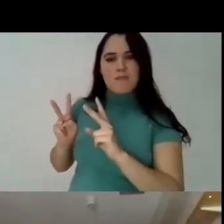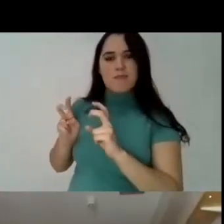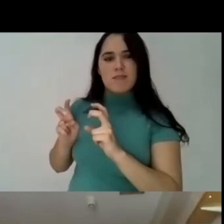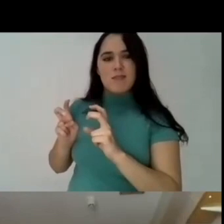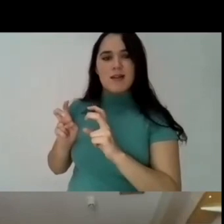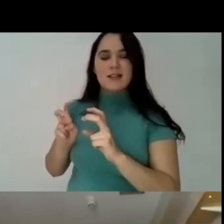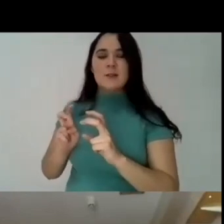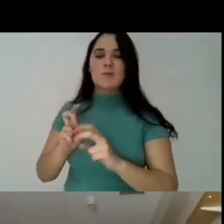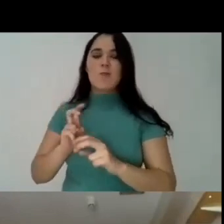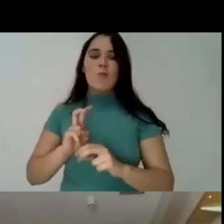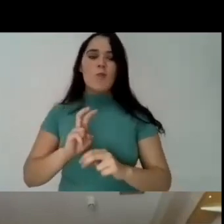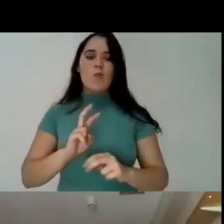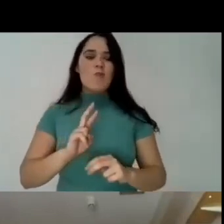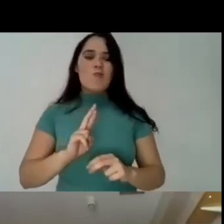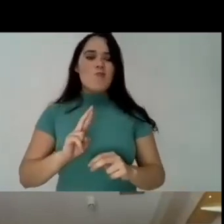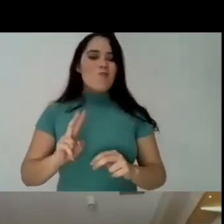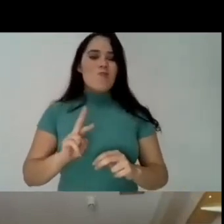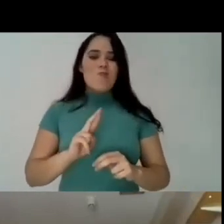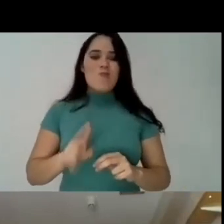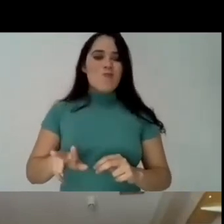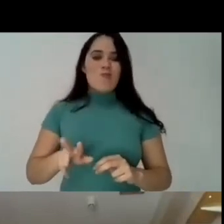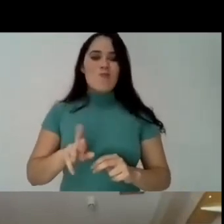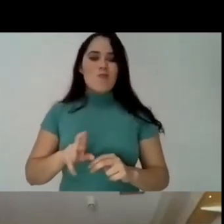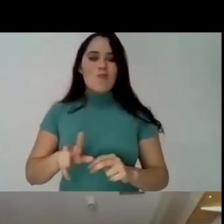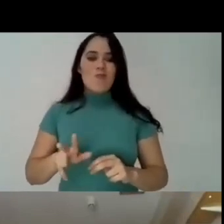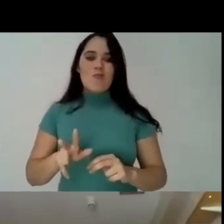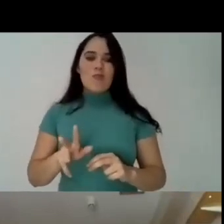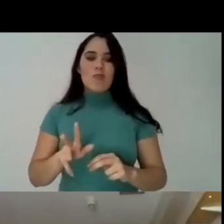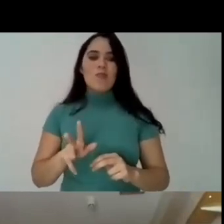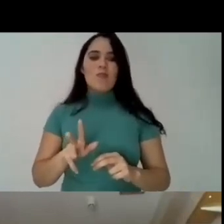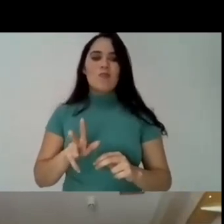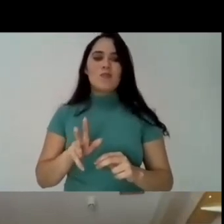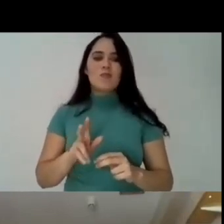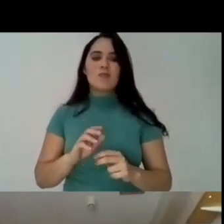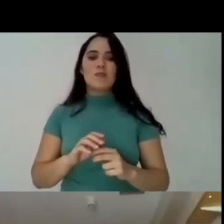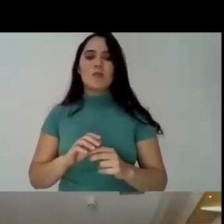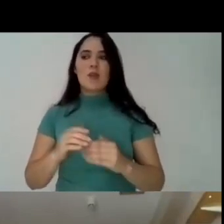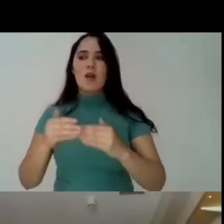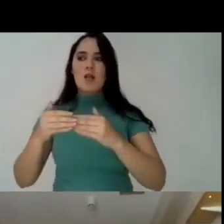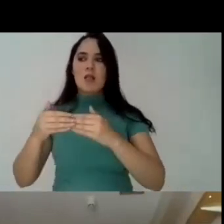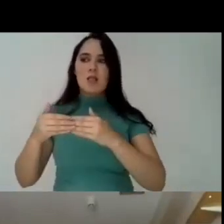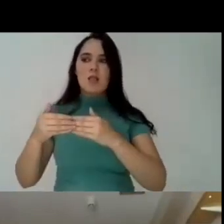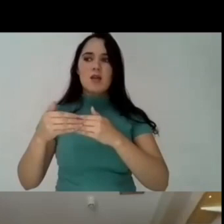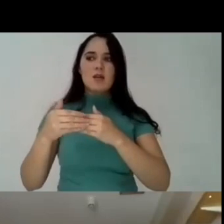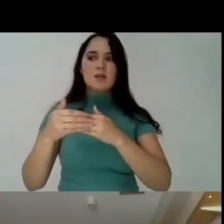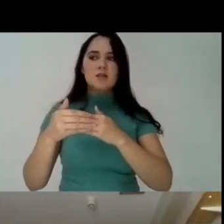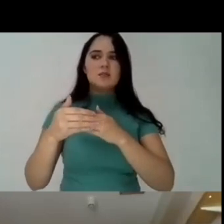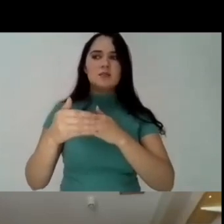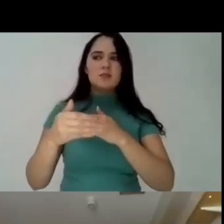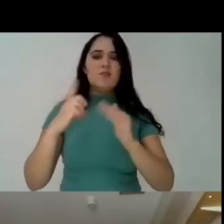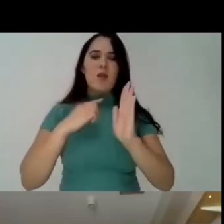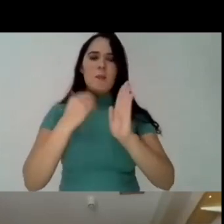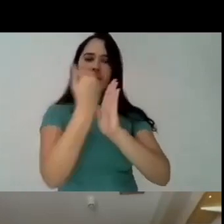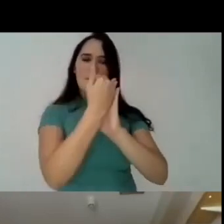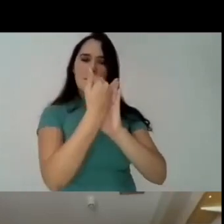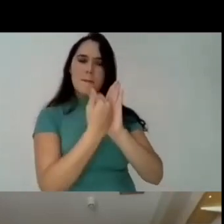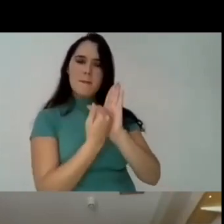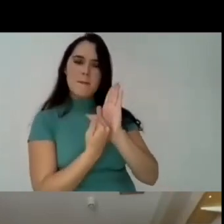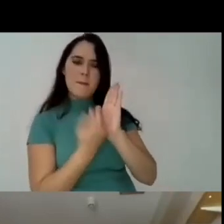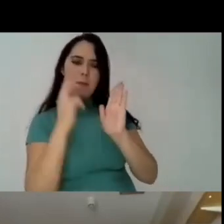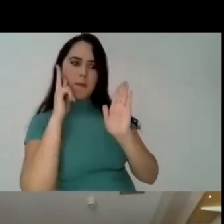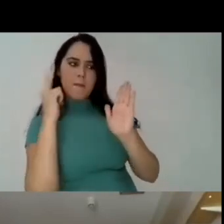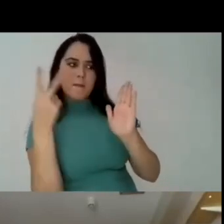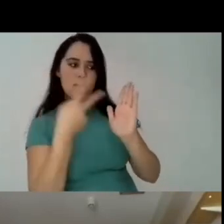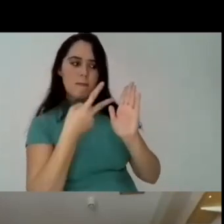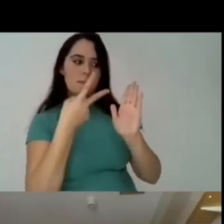as something uh that is important only for for a minority of of people now the age is